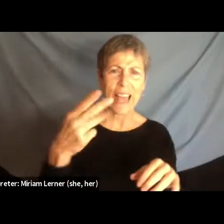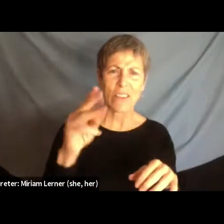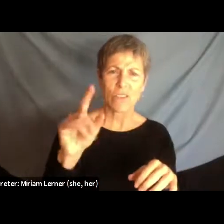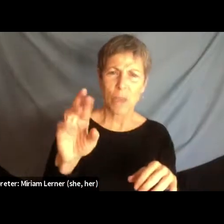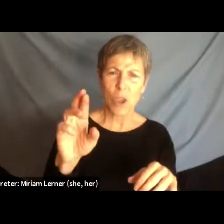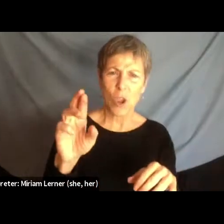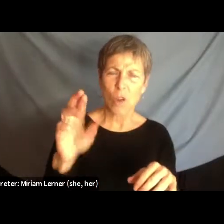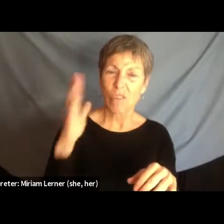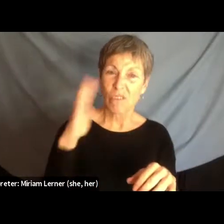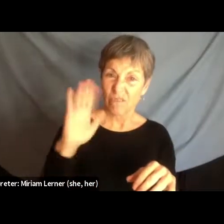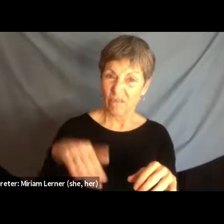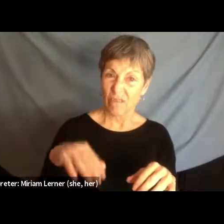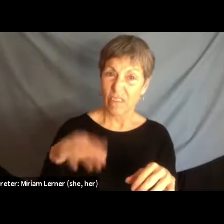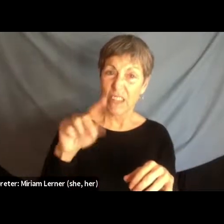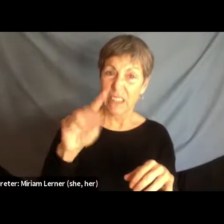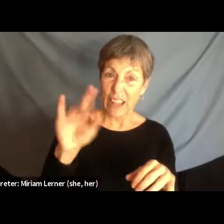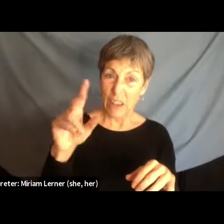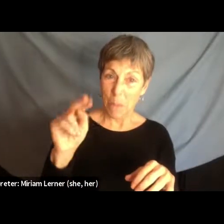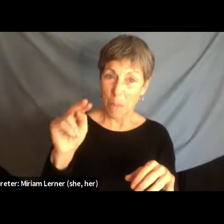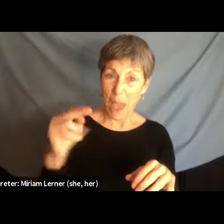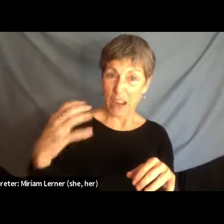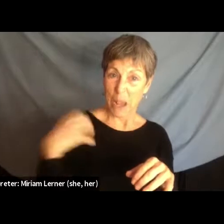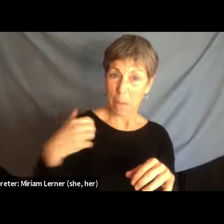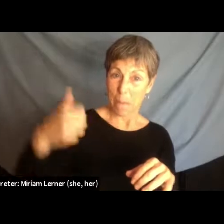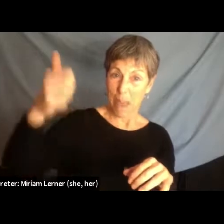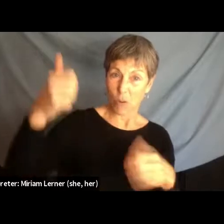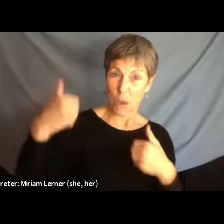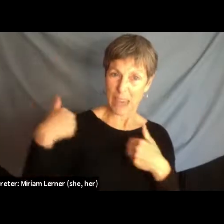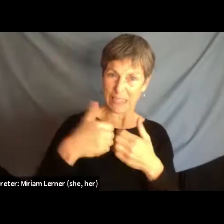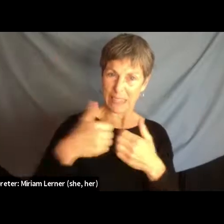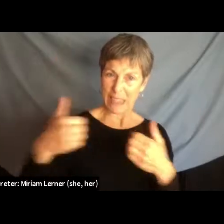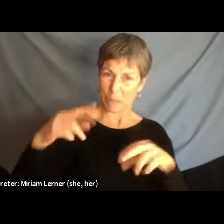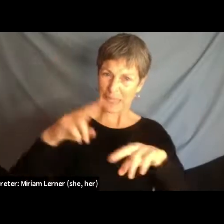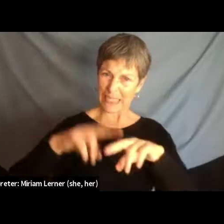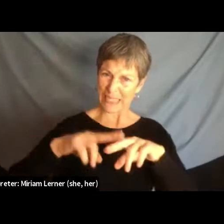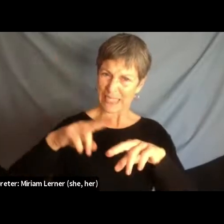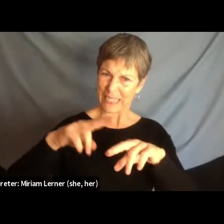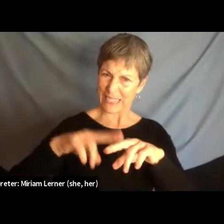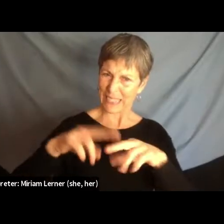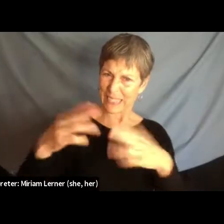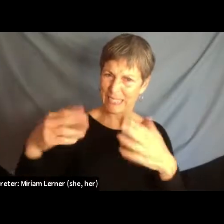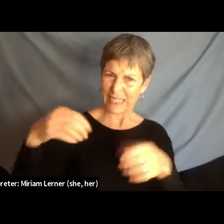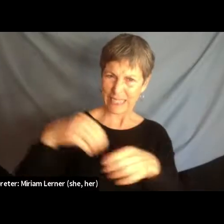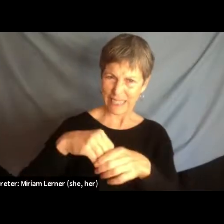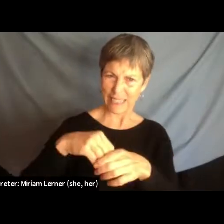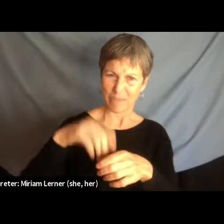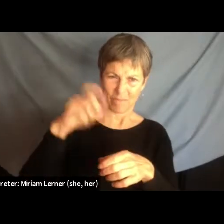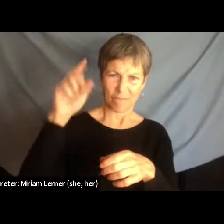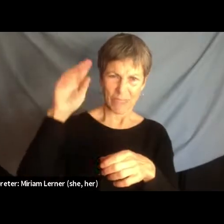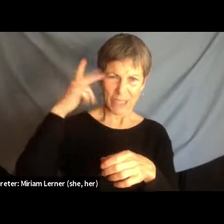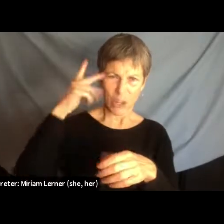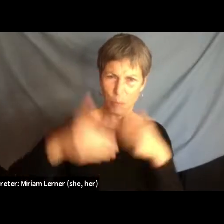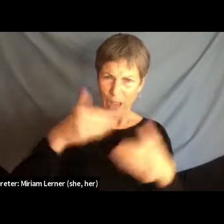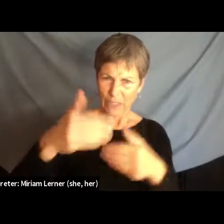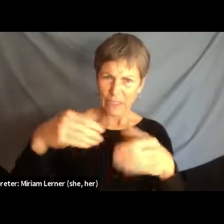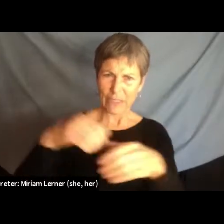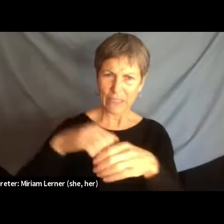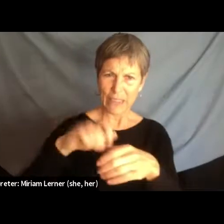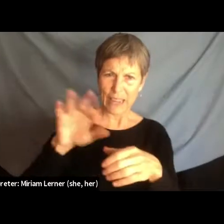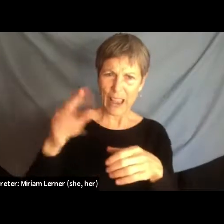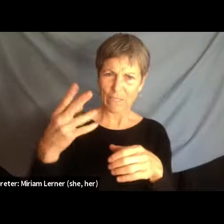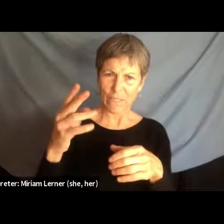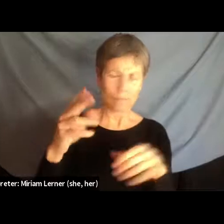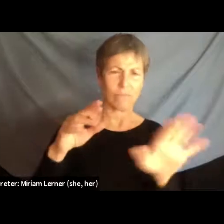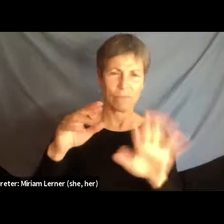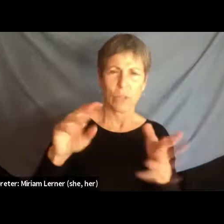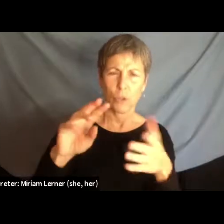seat allotted to the Taliban commander, Mazheer Shah, in the Pakistan Administrated, I'm sorry, Administrated